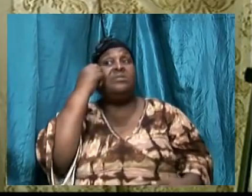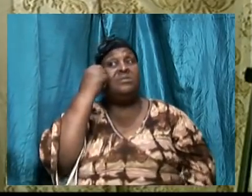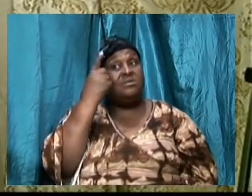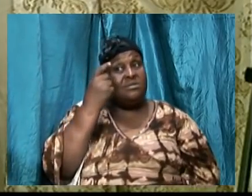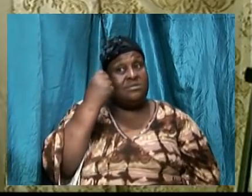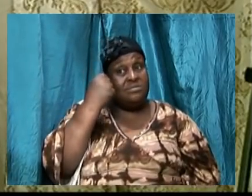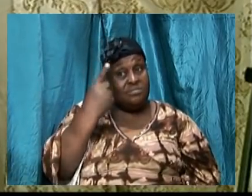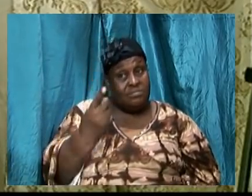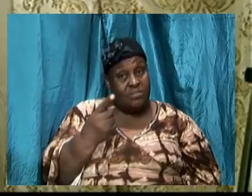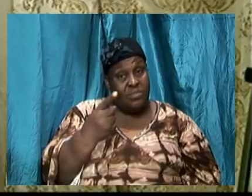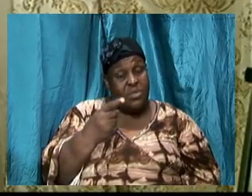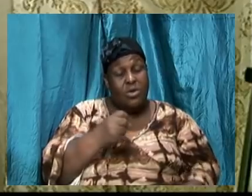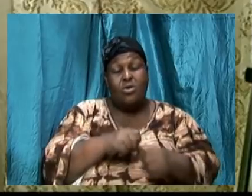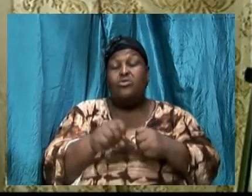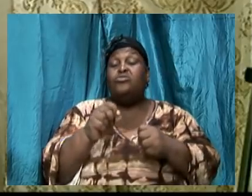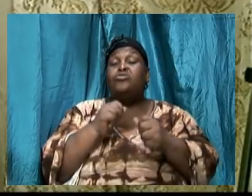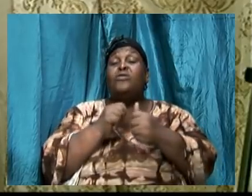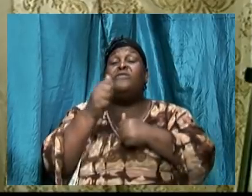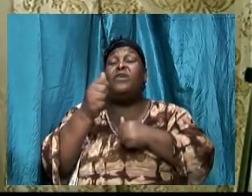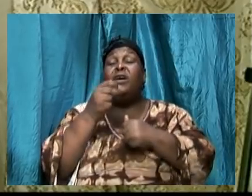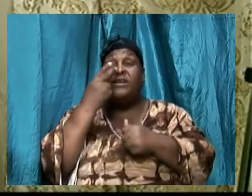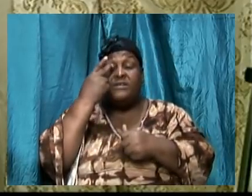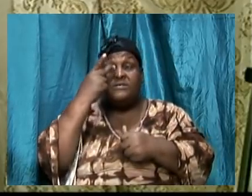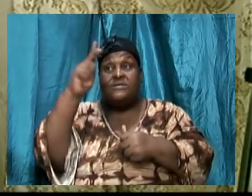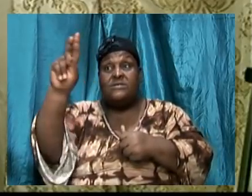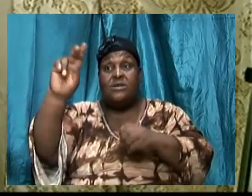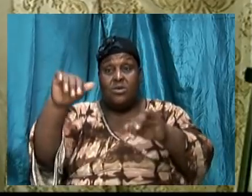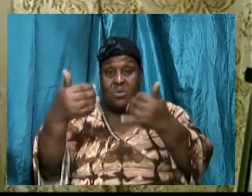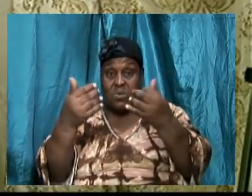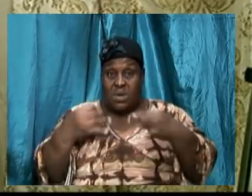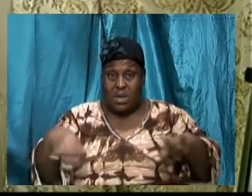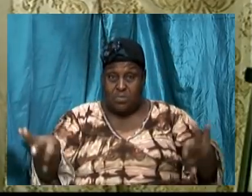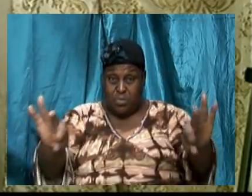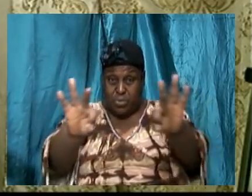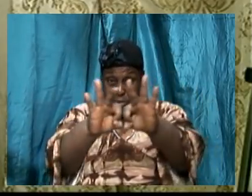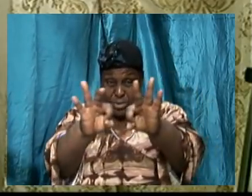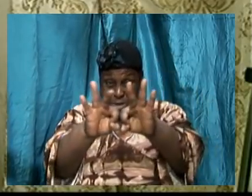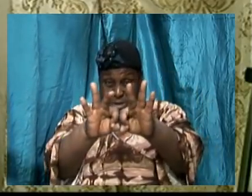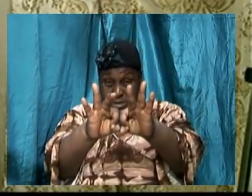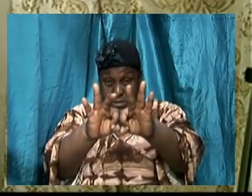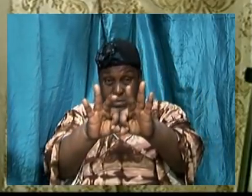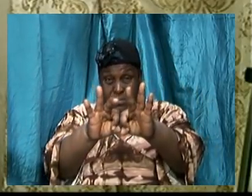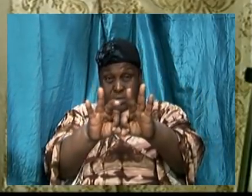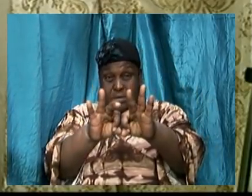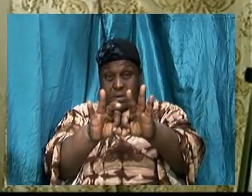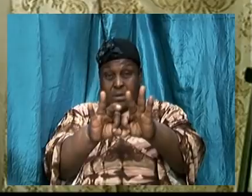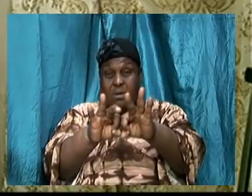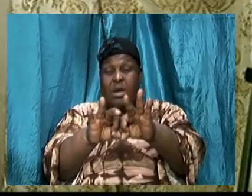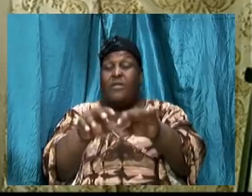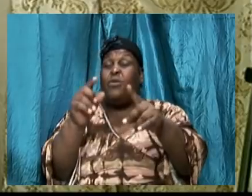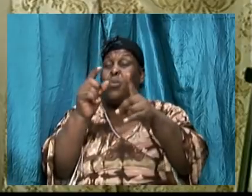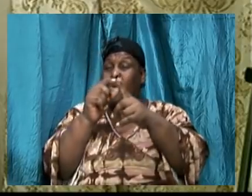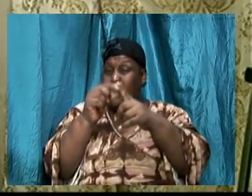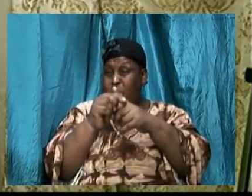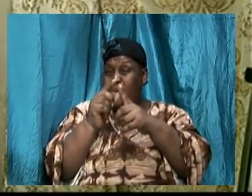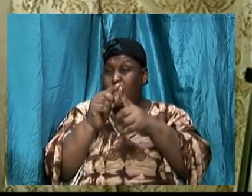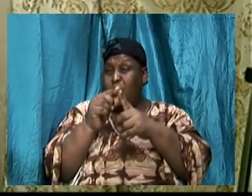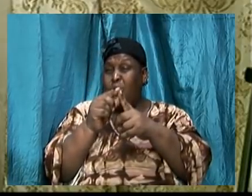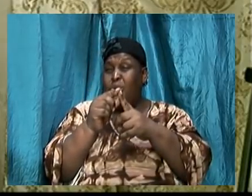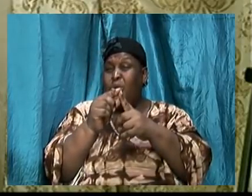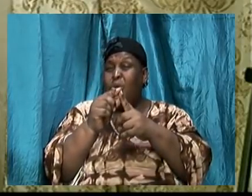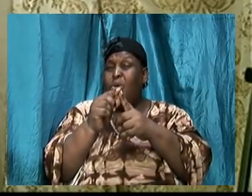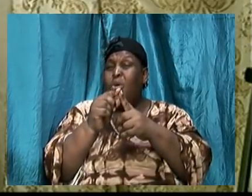how crucial it is to have the word. We are seeing what the absence of the word does. We are seeing the